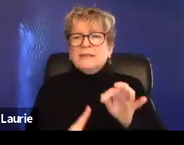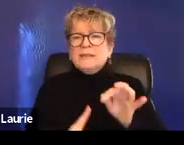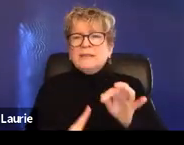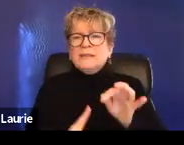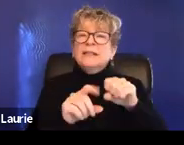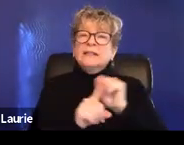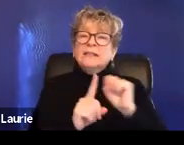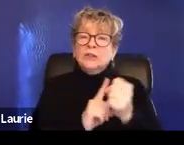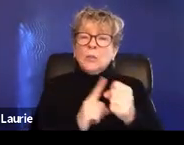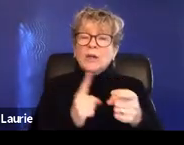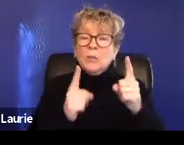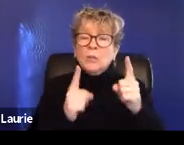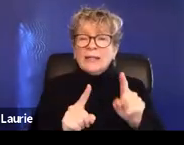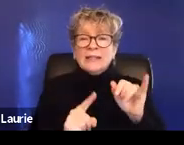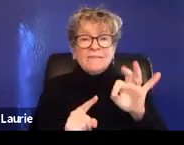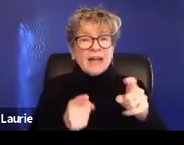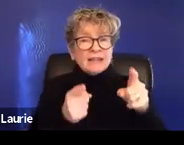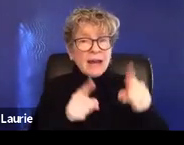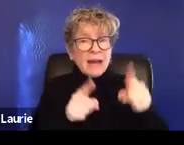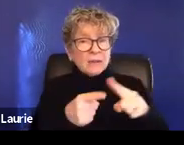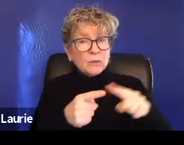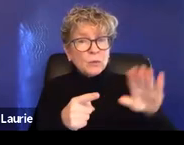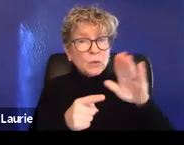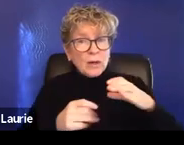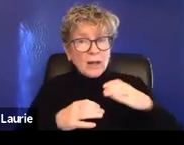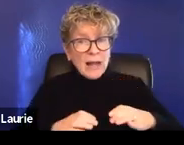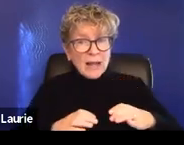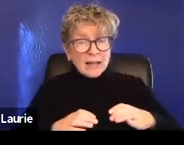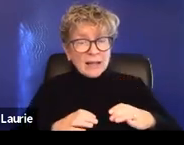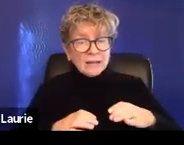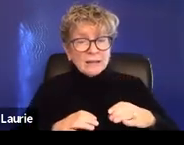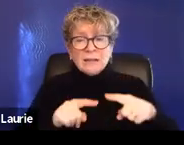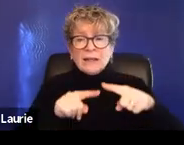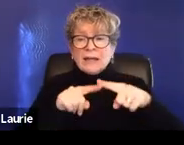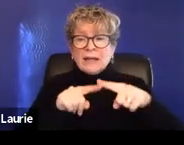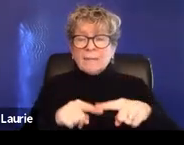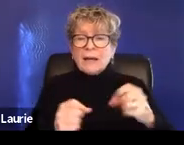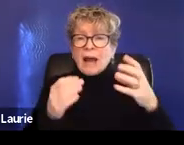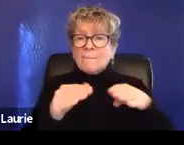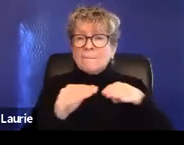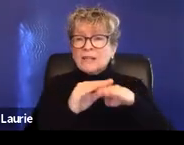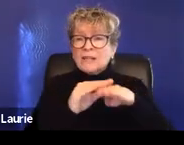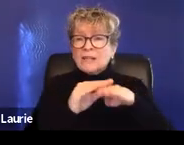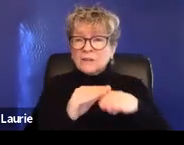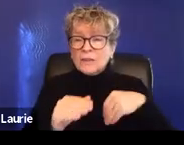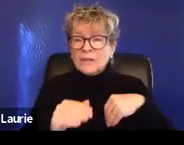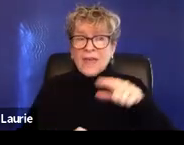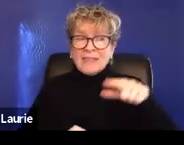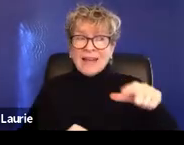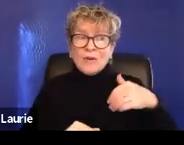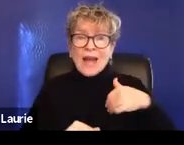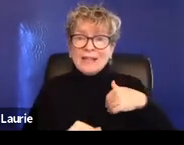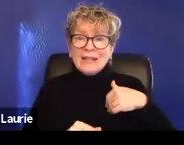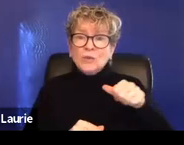if this is happening to your client and depending on how much access the landlord has to other tenants, it's potentially,